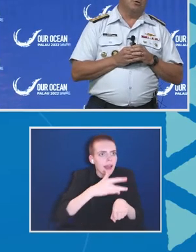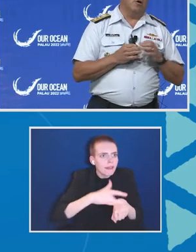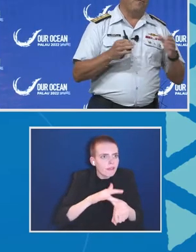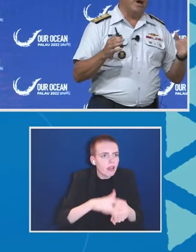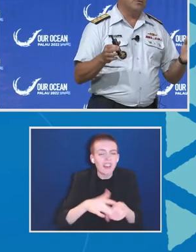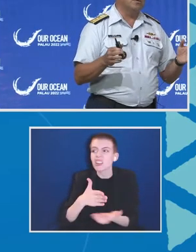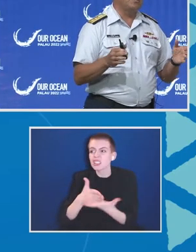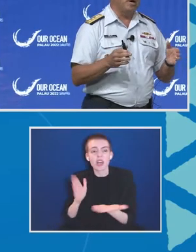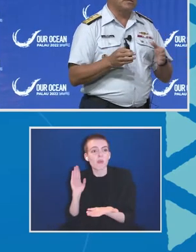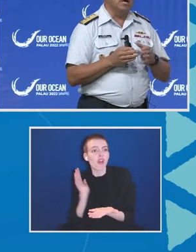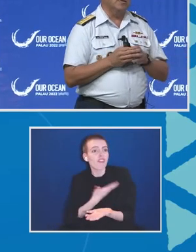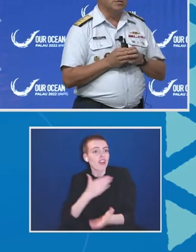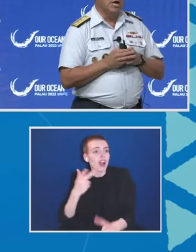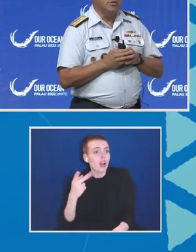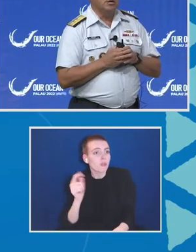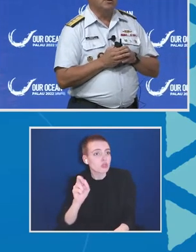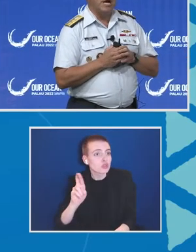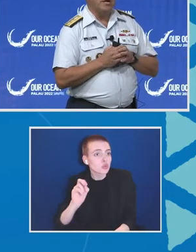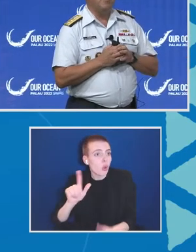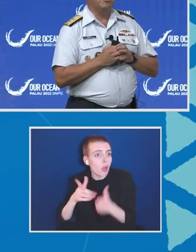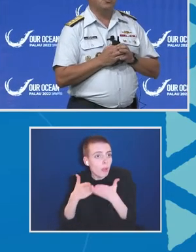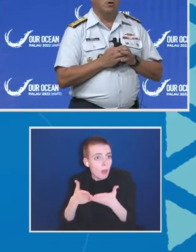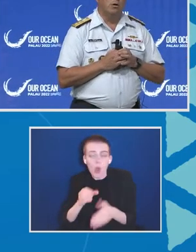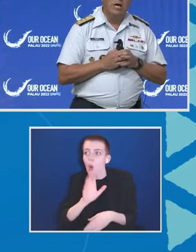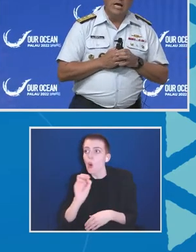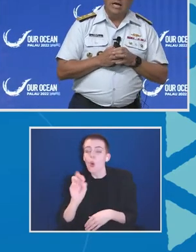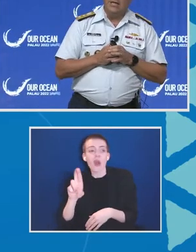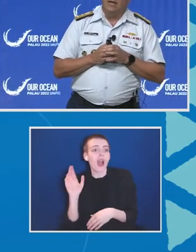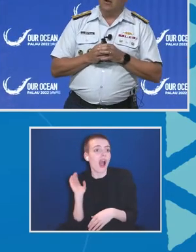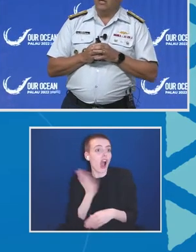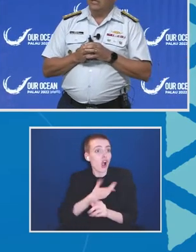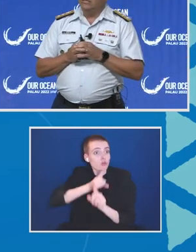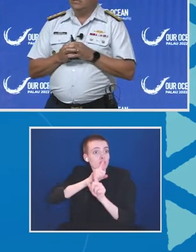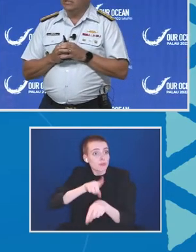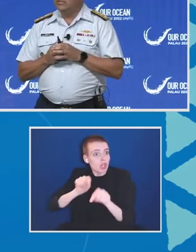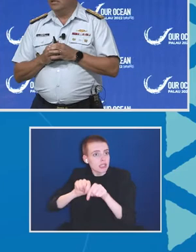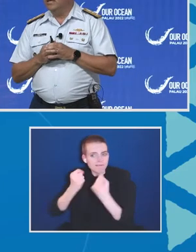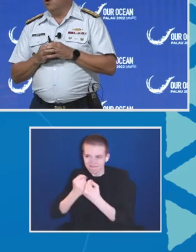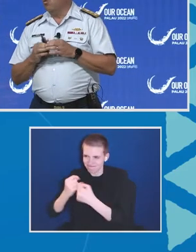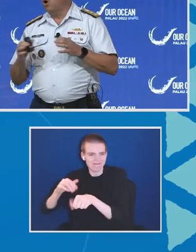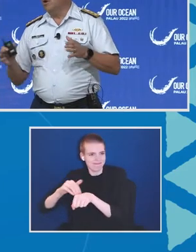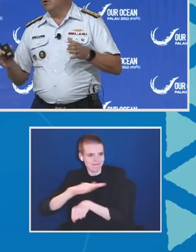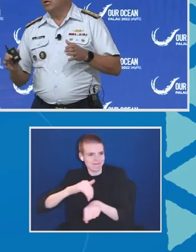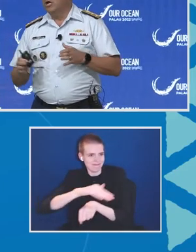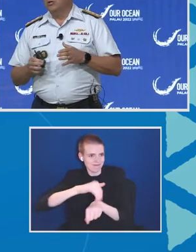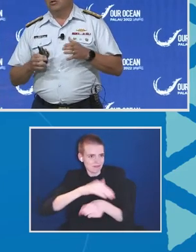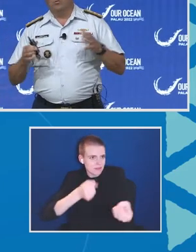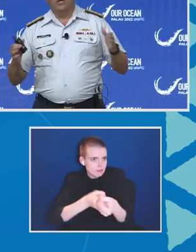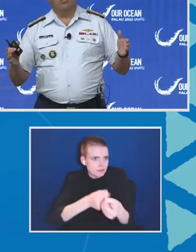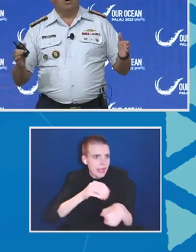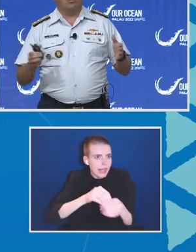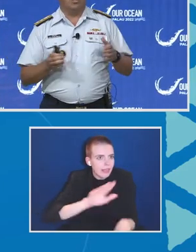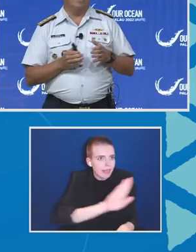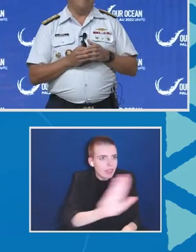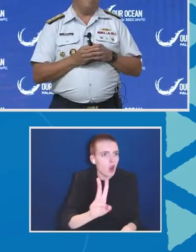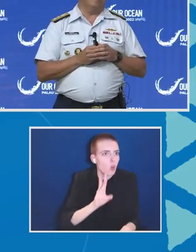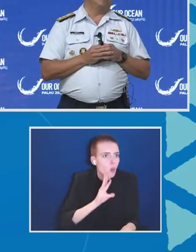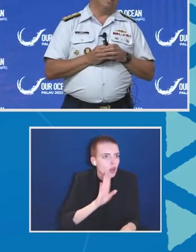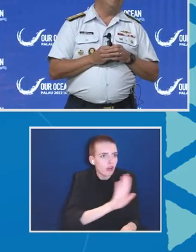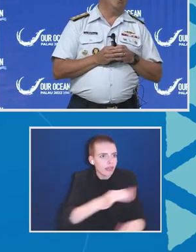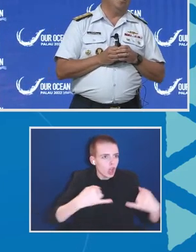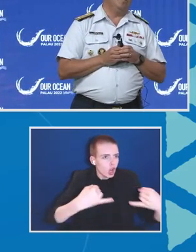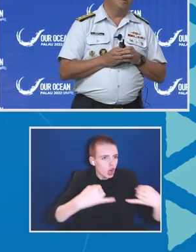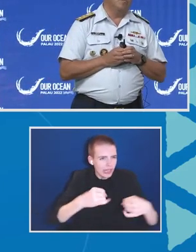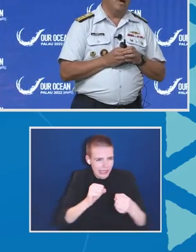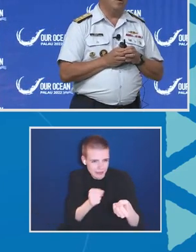patrol boats or our fast response cutters to go down and patrol in their EEZs and in their waters so that we can work on that